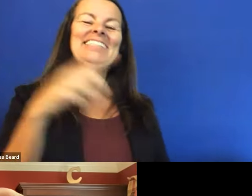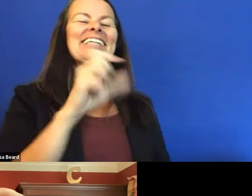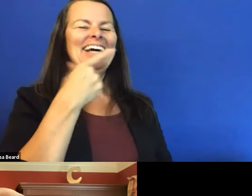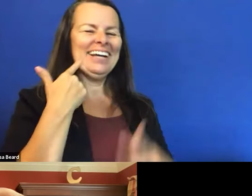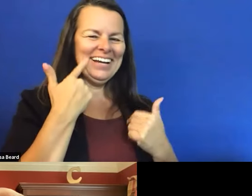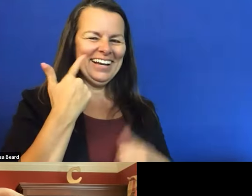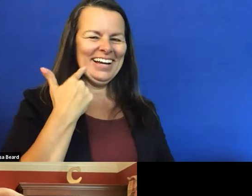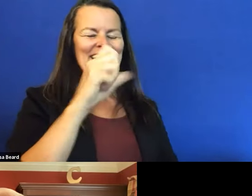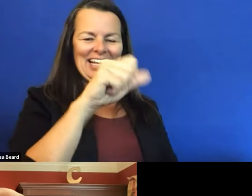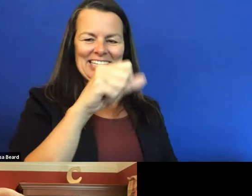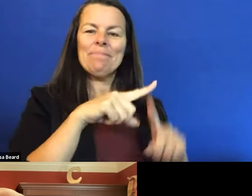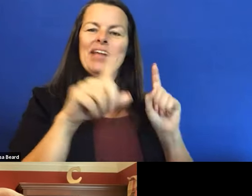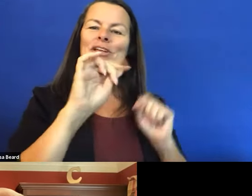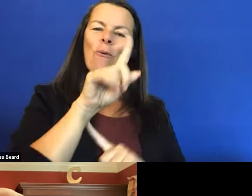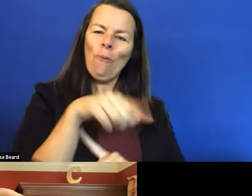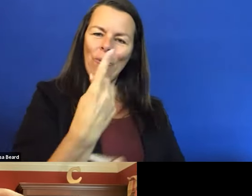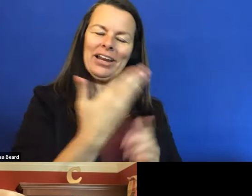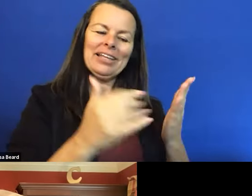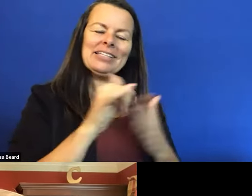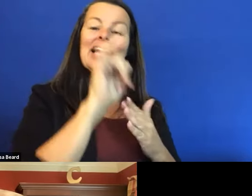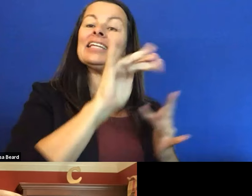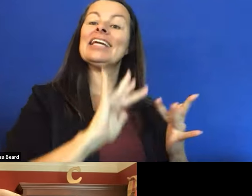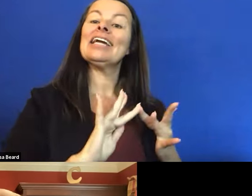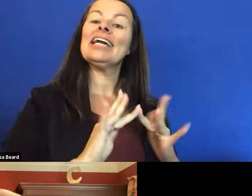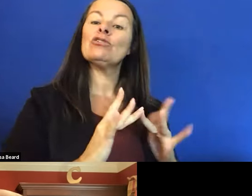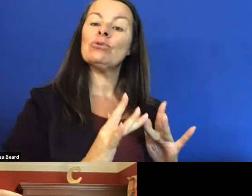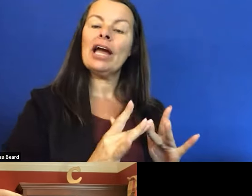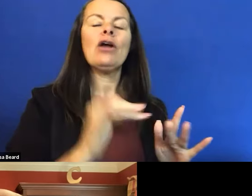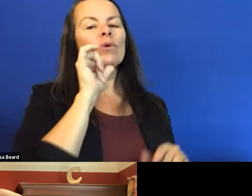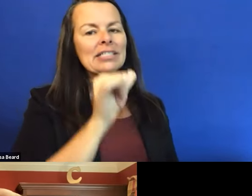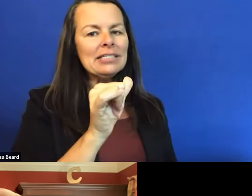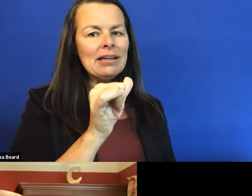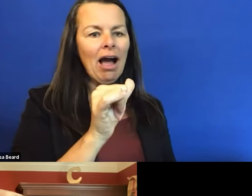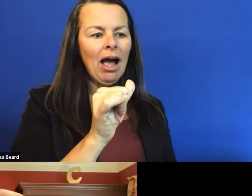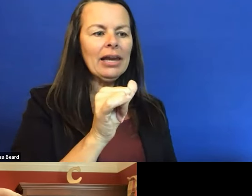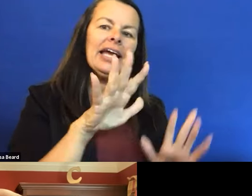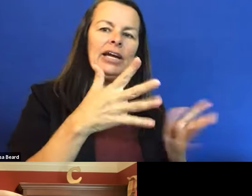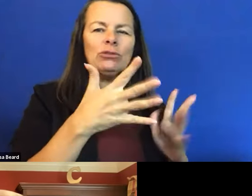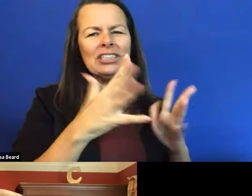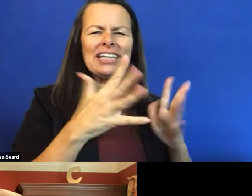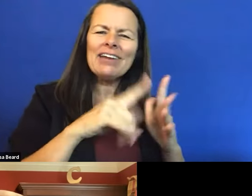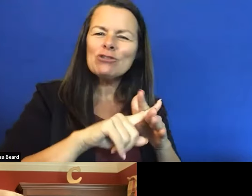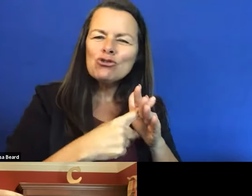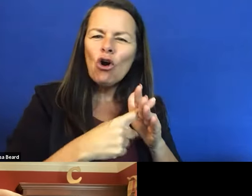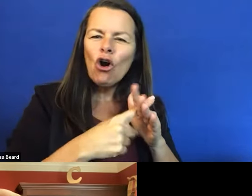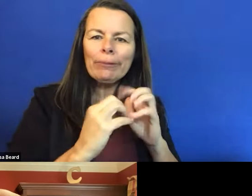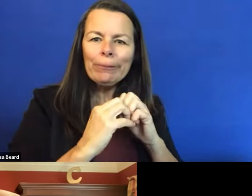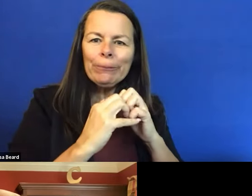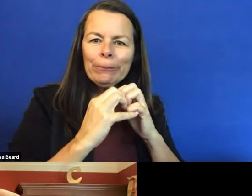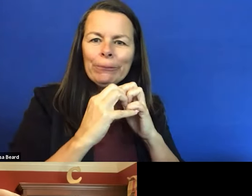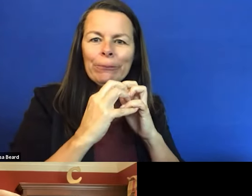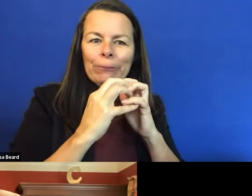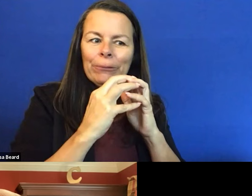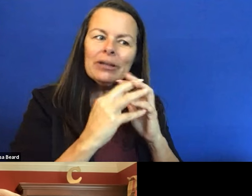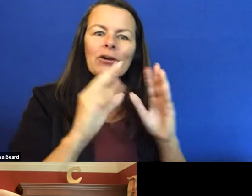And the only thing was that the internet was not really that. It was just kind of getting started. There weren't any mobile apps. It was long